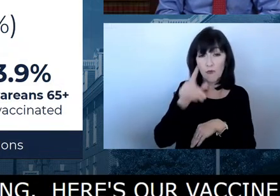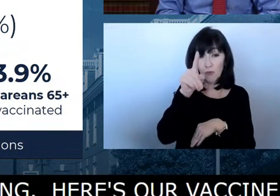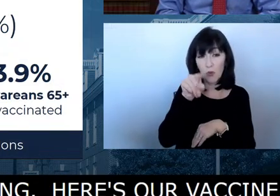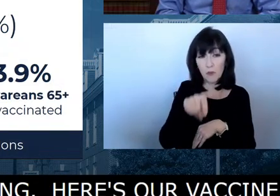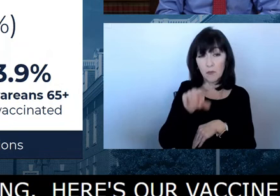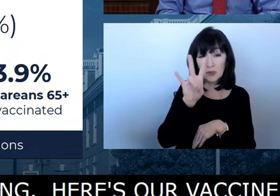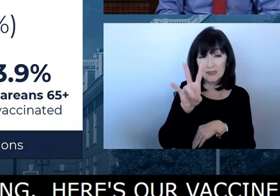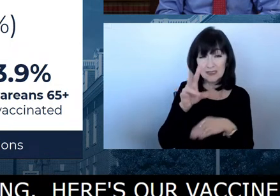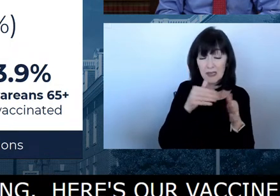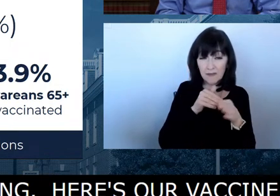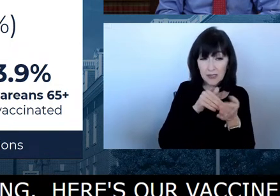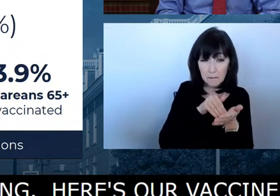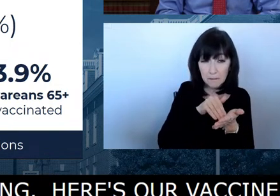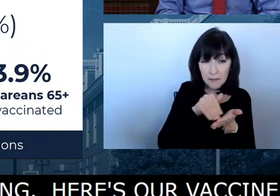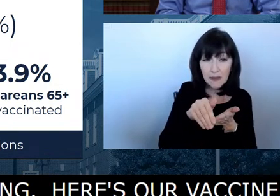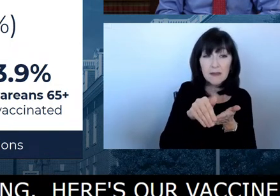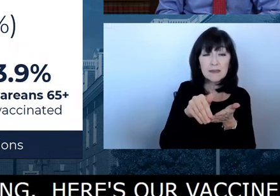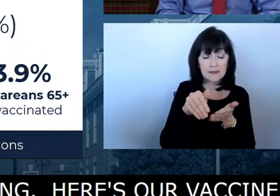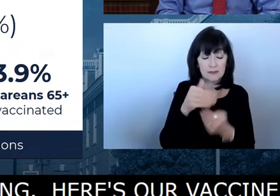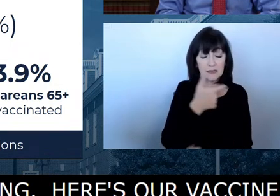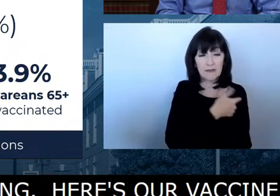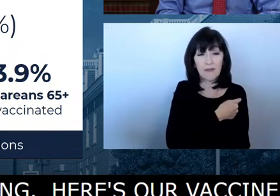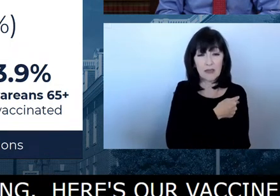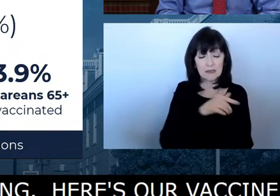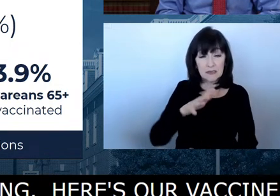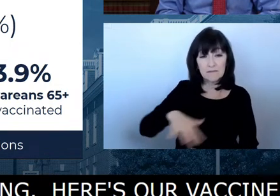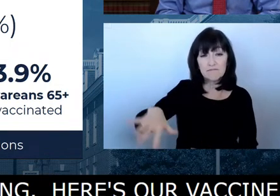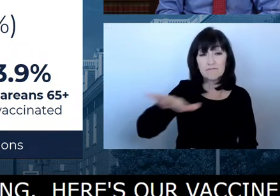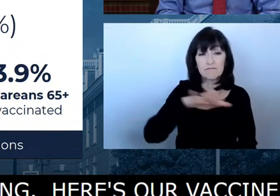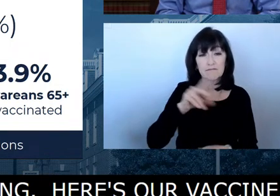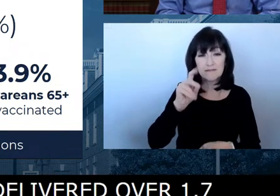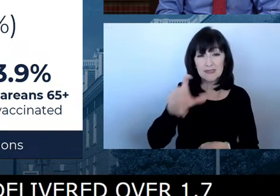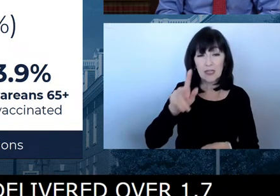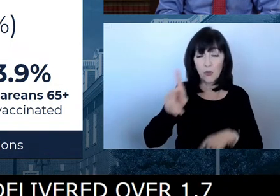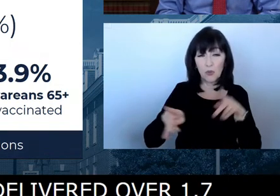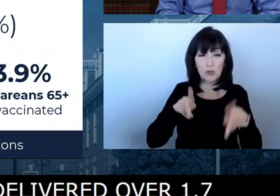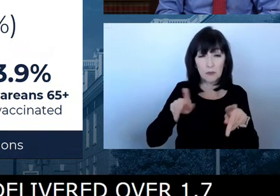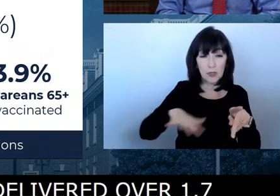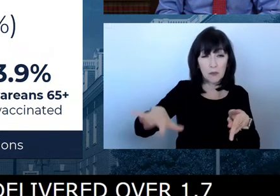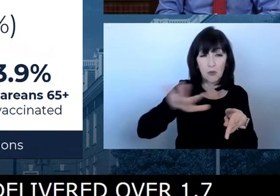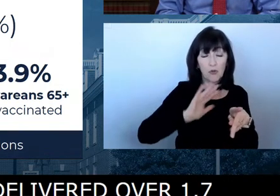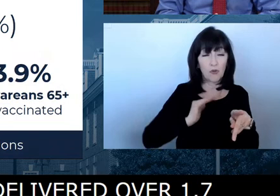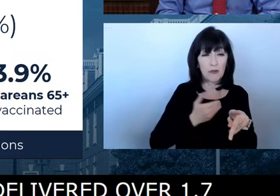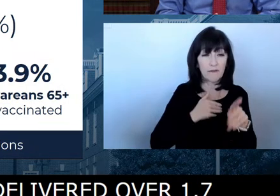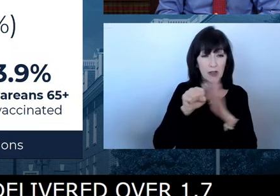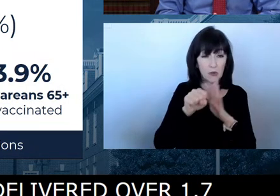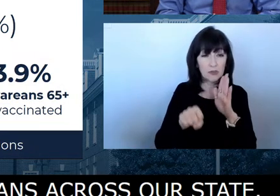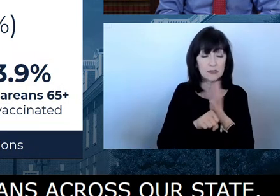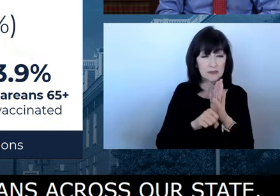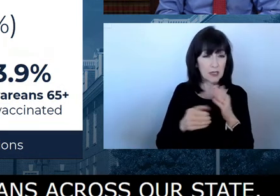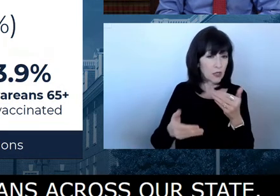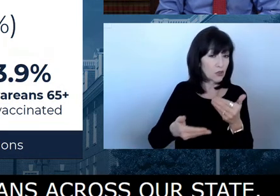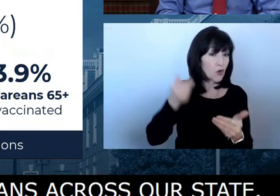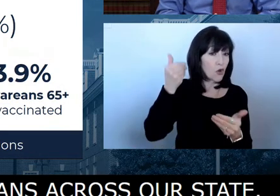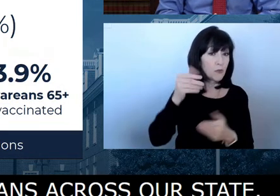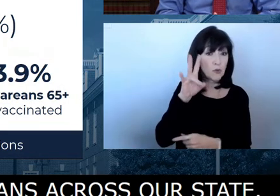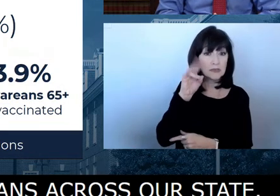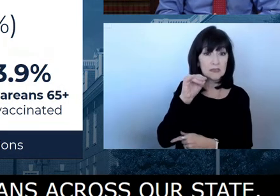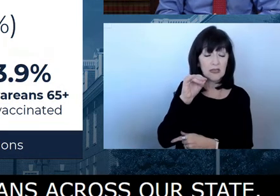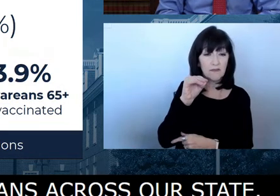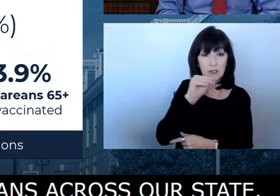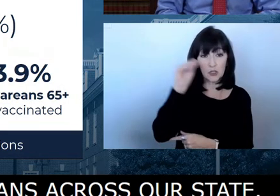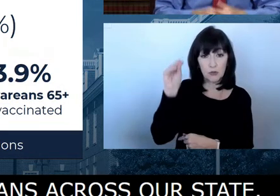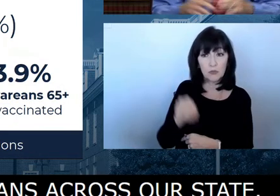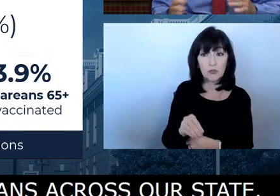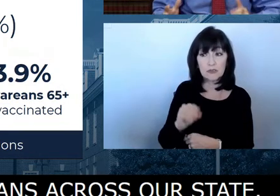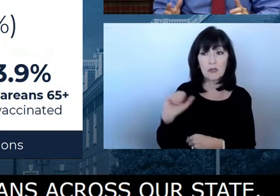of vaccines to Delawareans across our state. Almost 70% of Delawareans fully